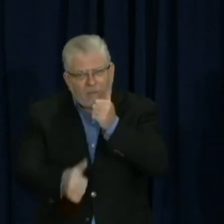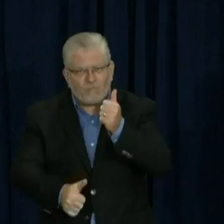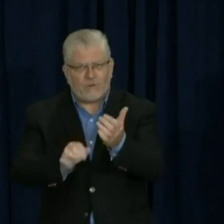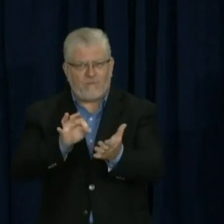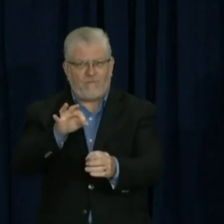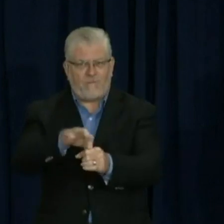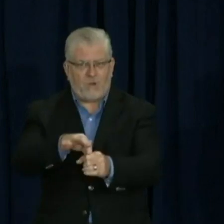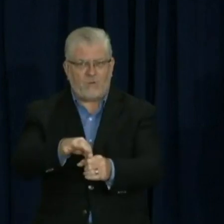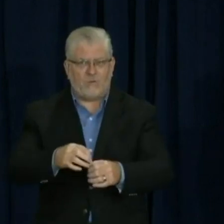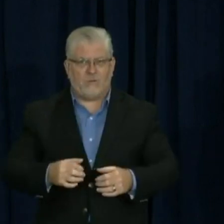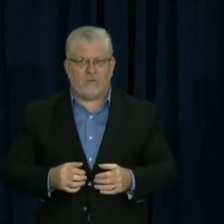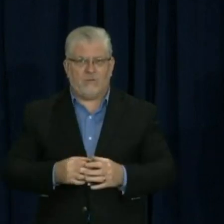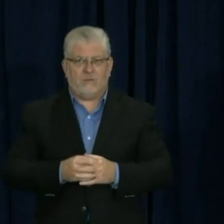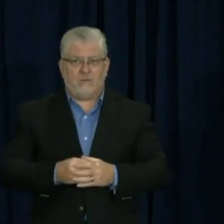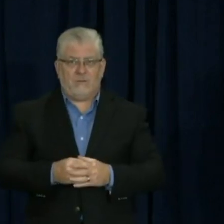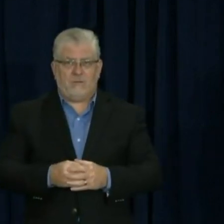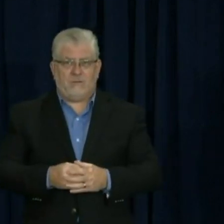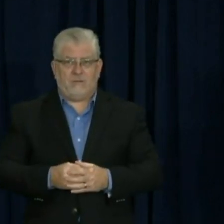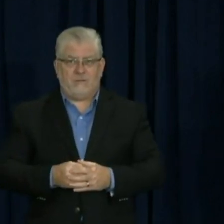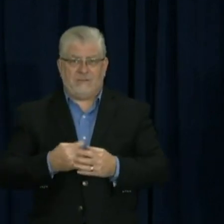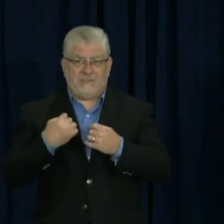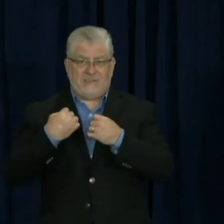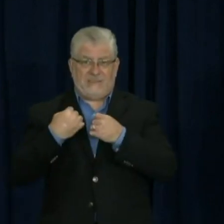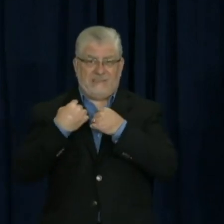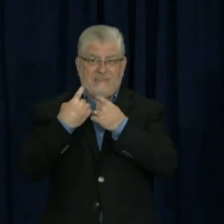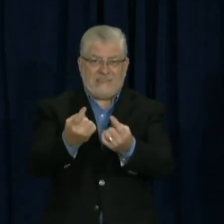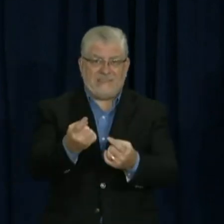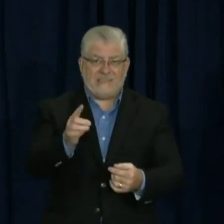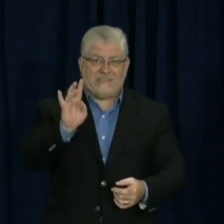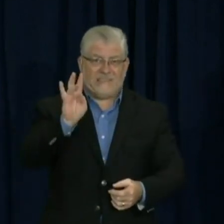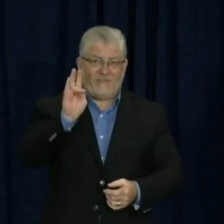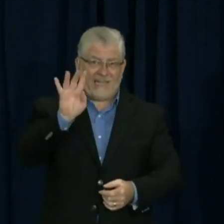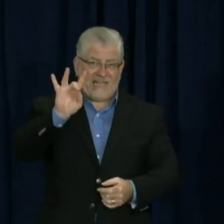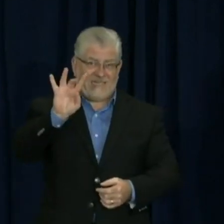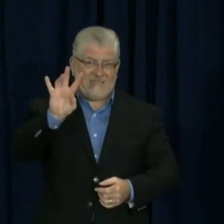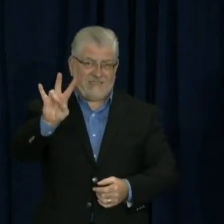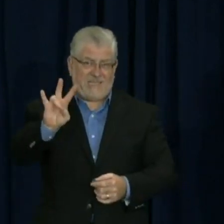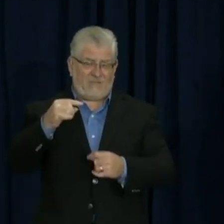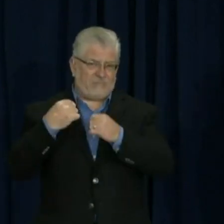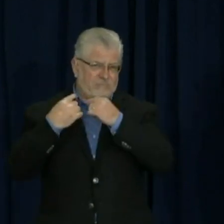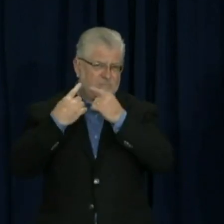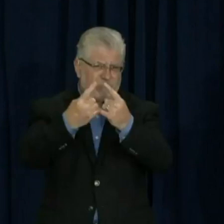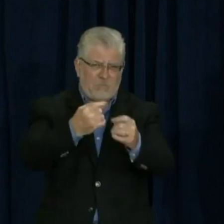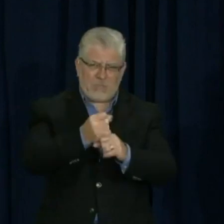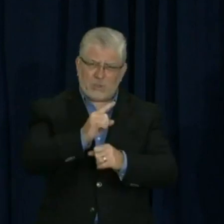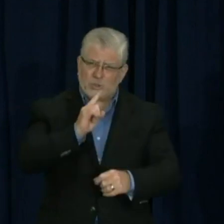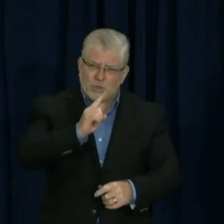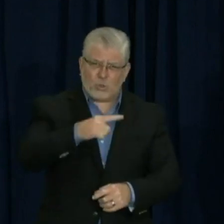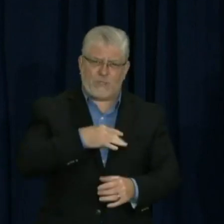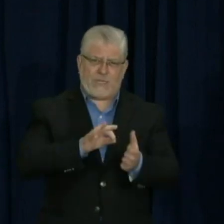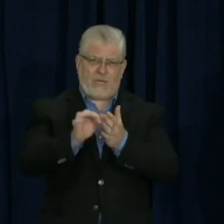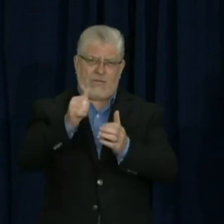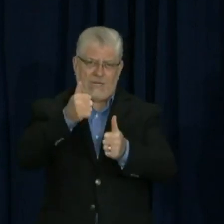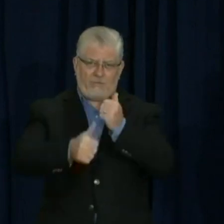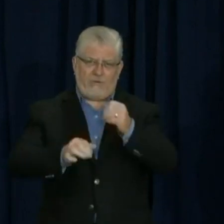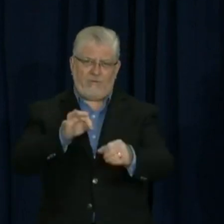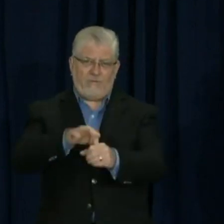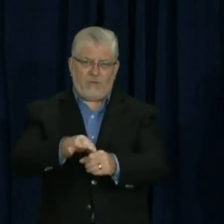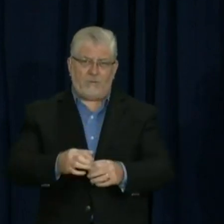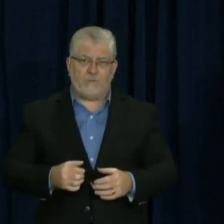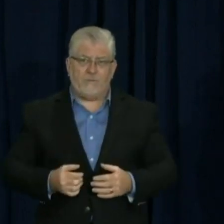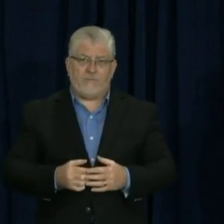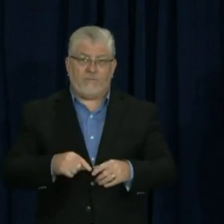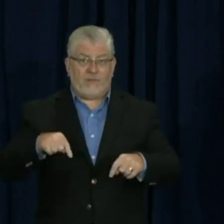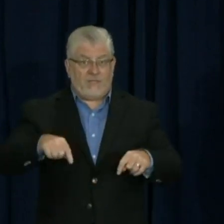it's still the promise of democracy. And I intend, here in Pennsylvania, to make sure we keep that promise. So,